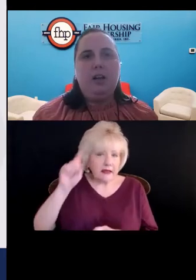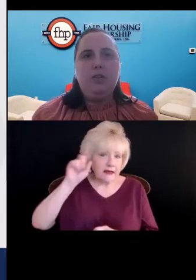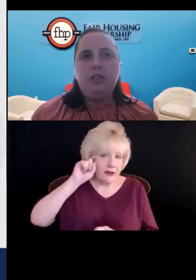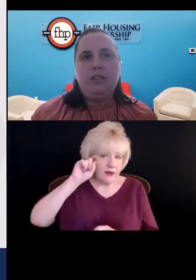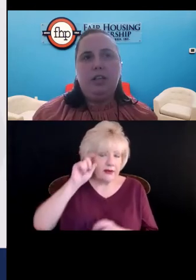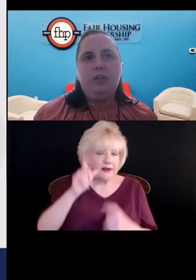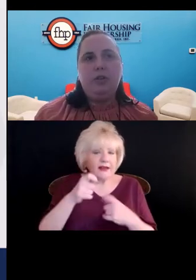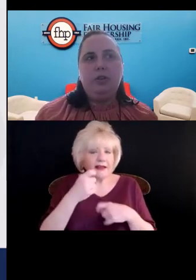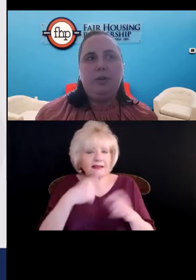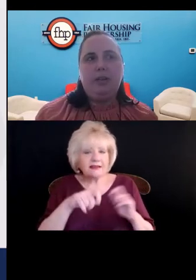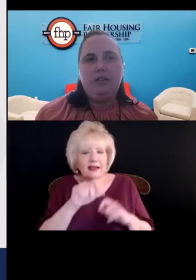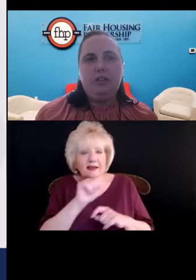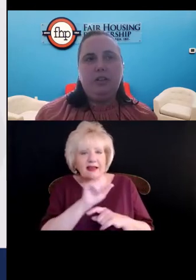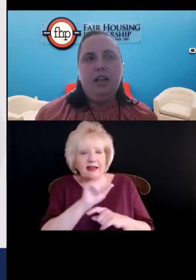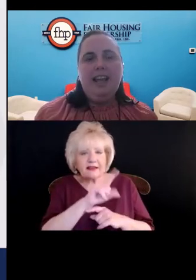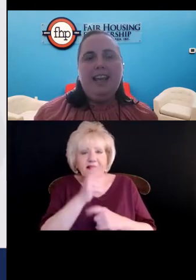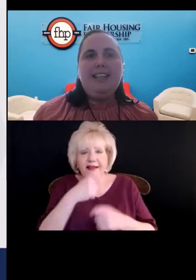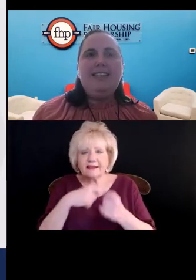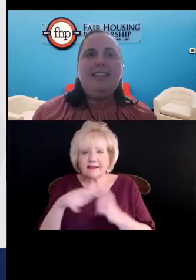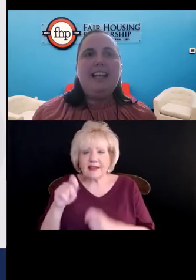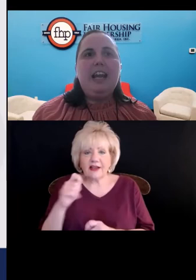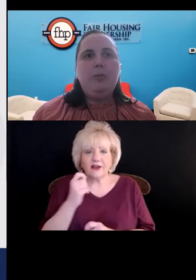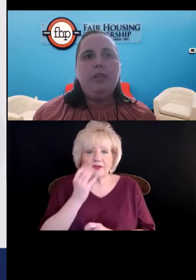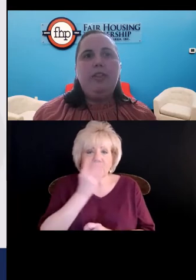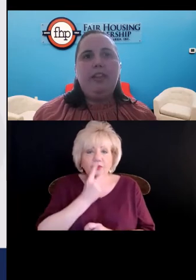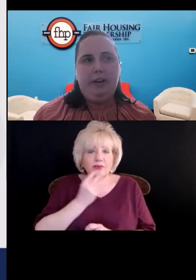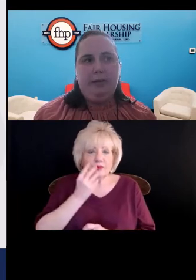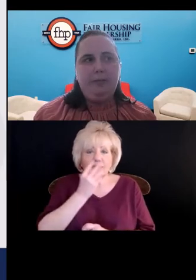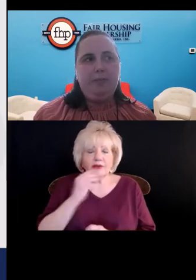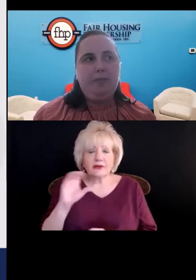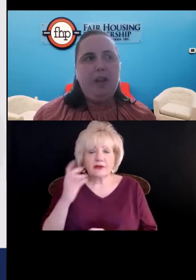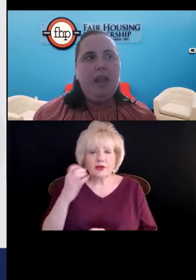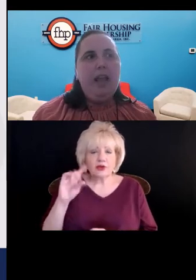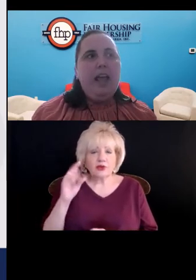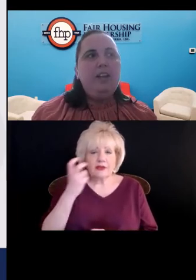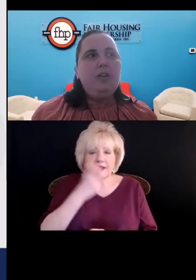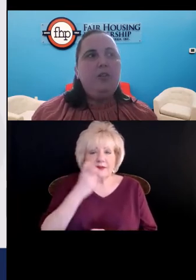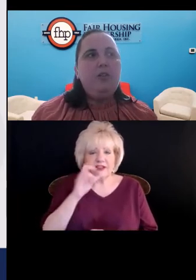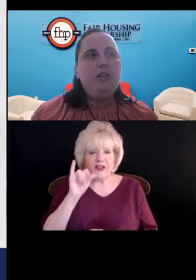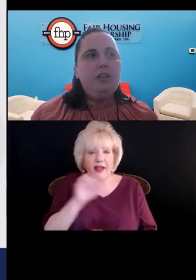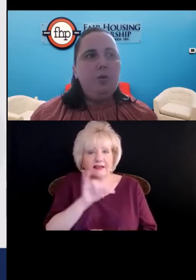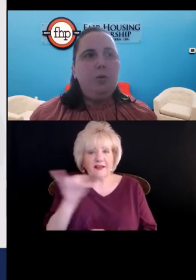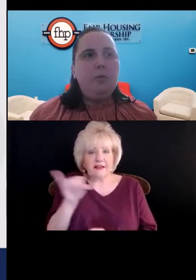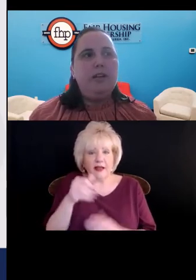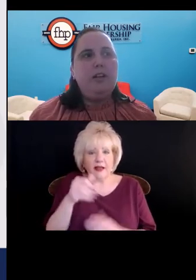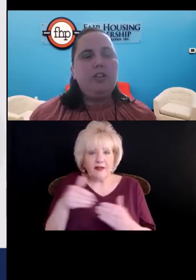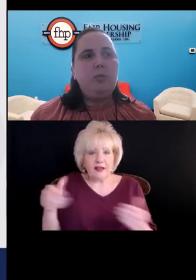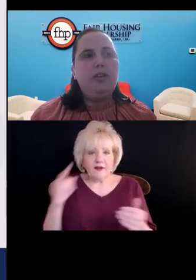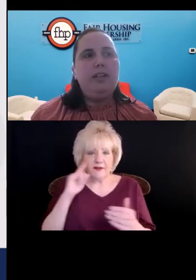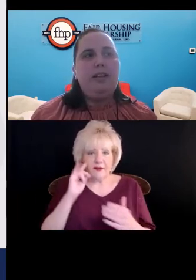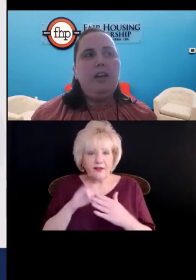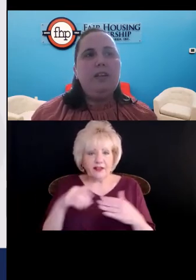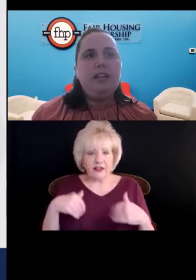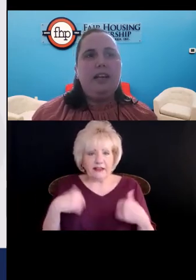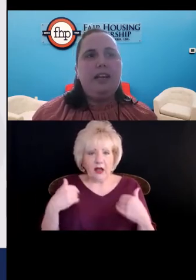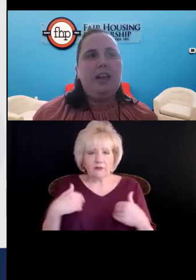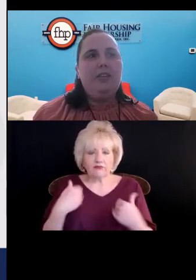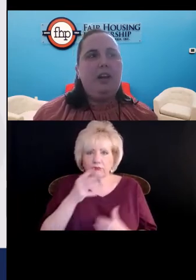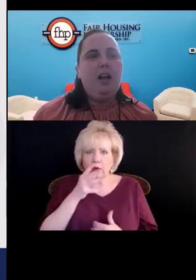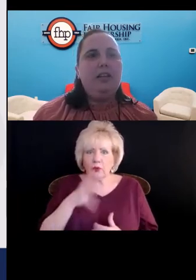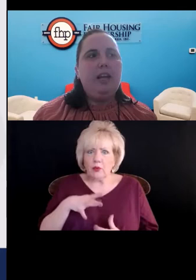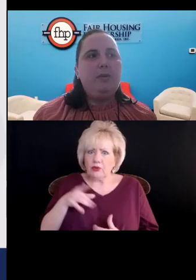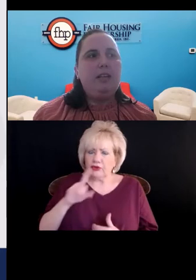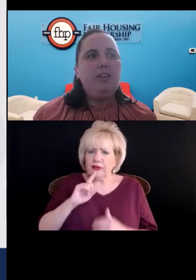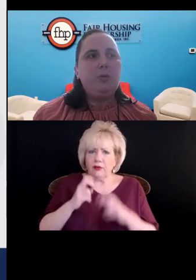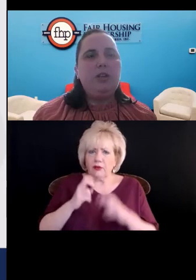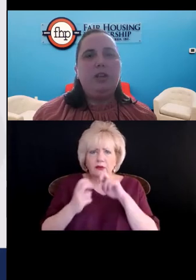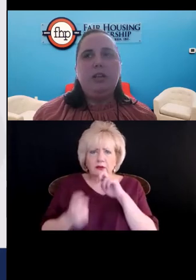Sign Language instead of cheap speech. It's the same thing. And so for this young woman, she was devastated at